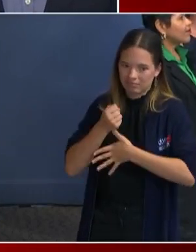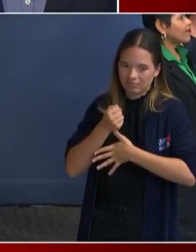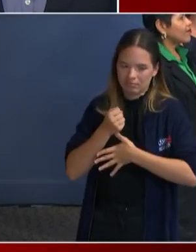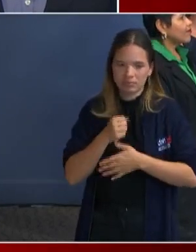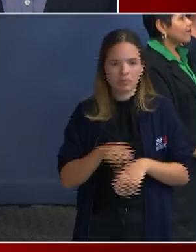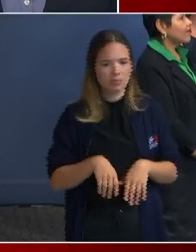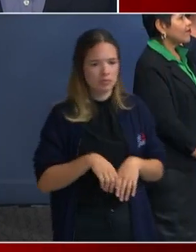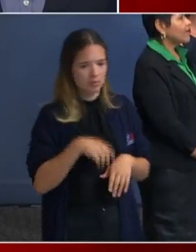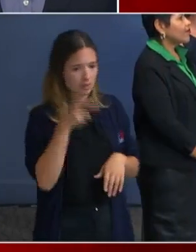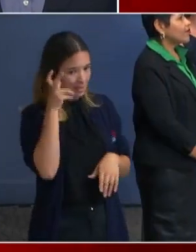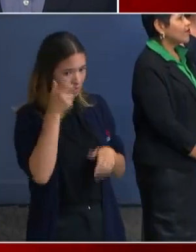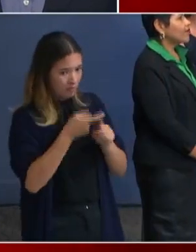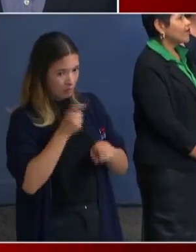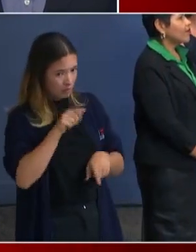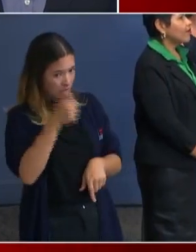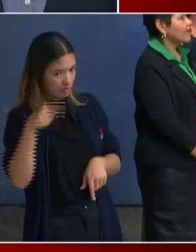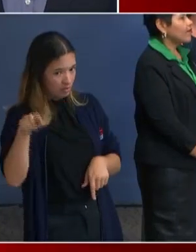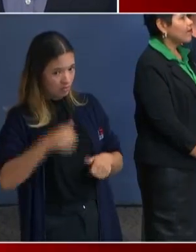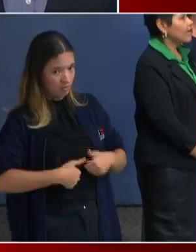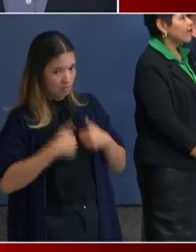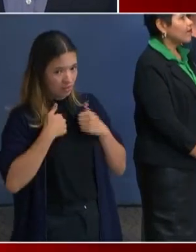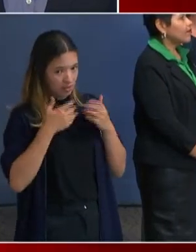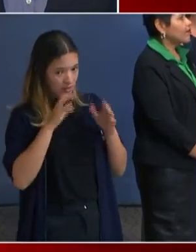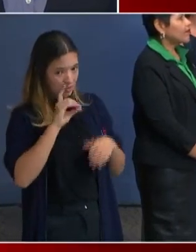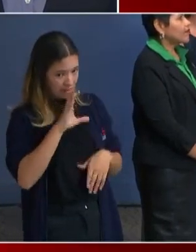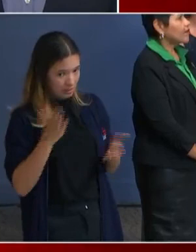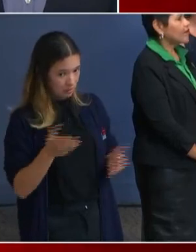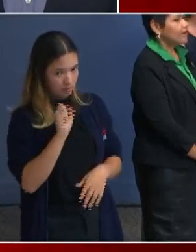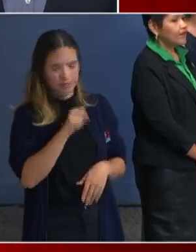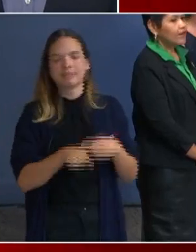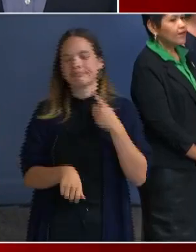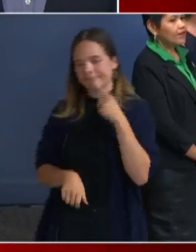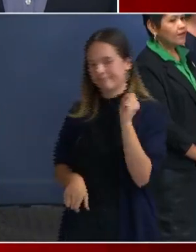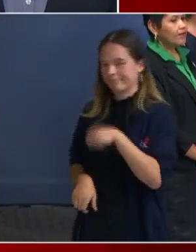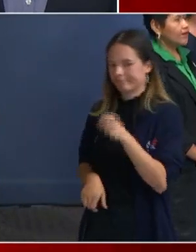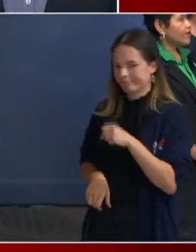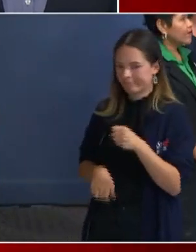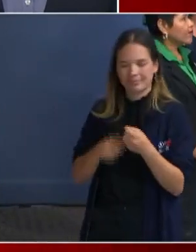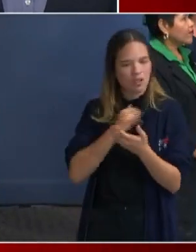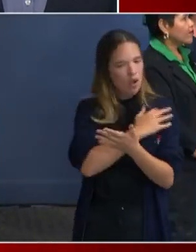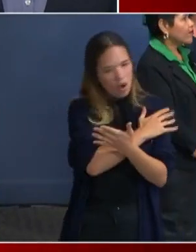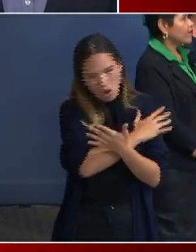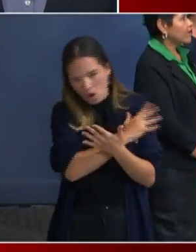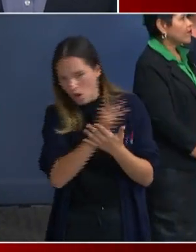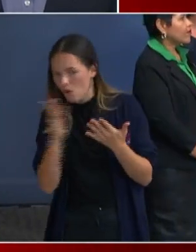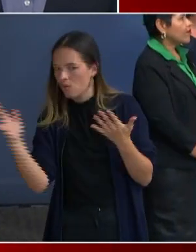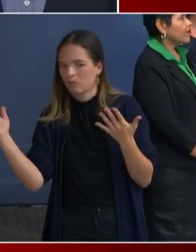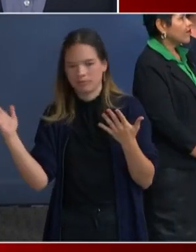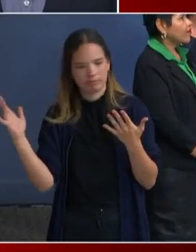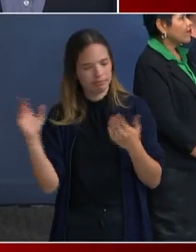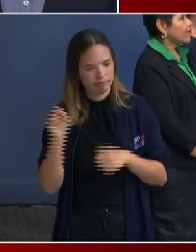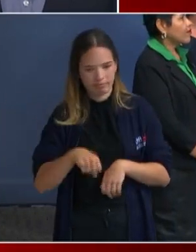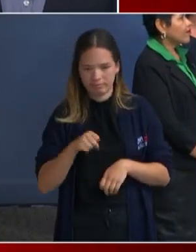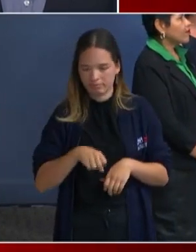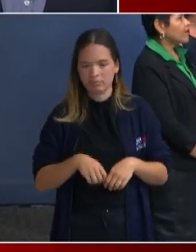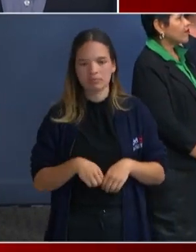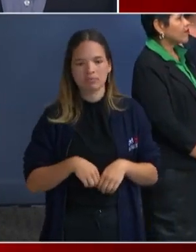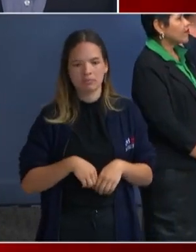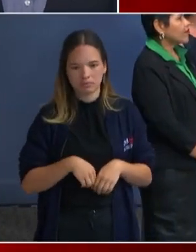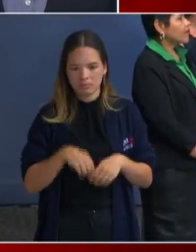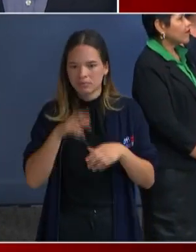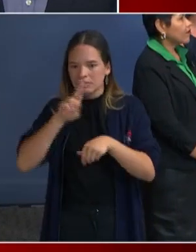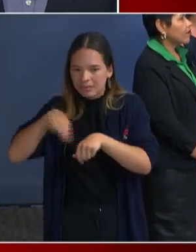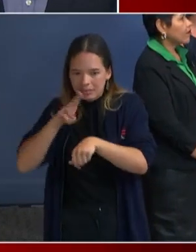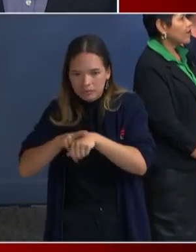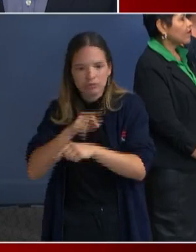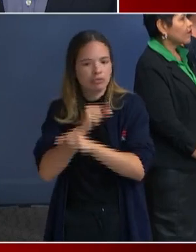I do hear from them. I hear from them with points along the spectrum. Uh, I heard from them around the DC National Guard issue, uh, where